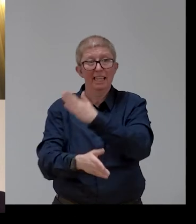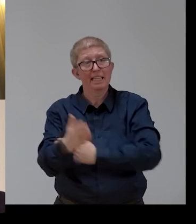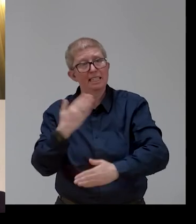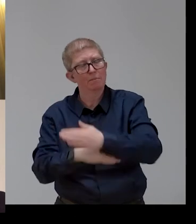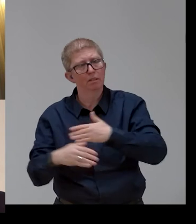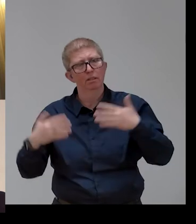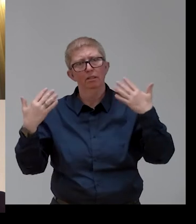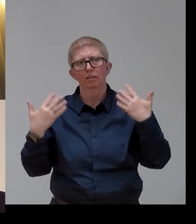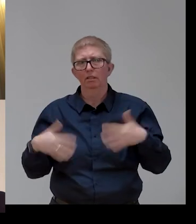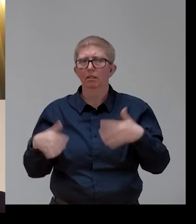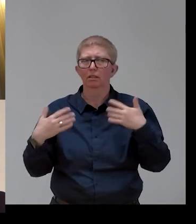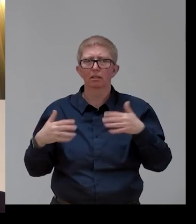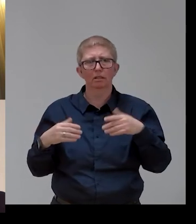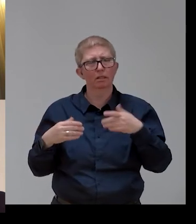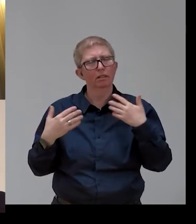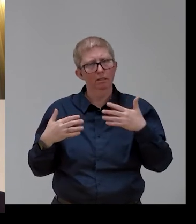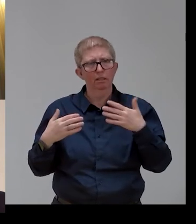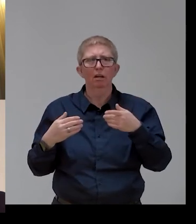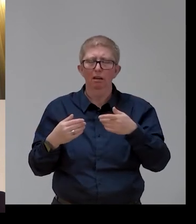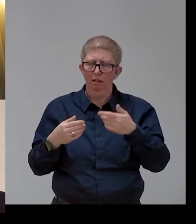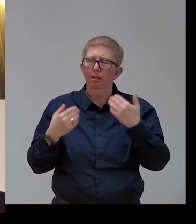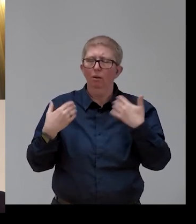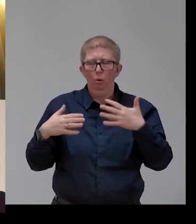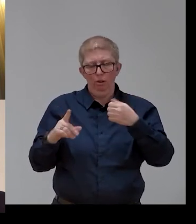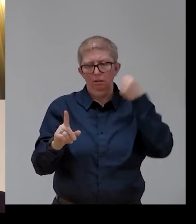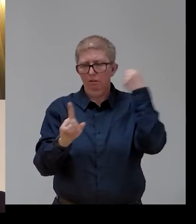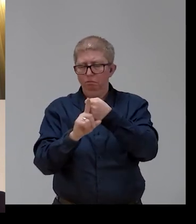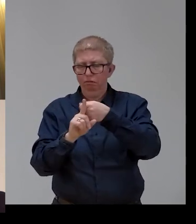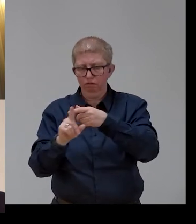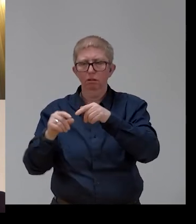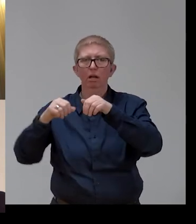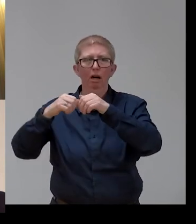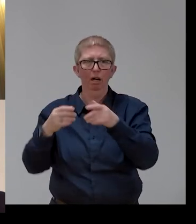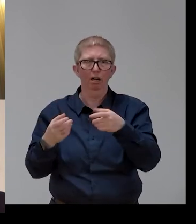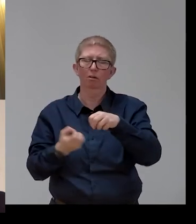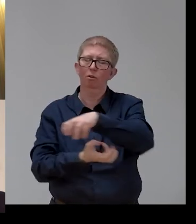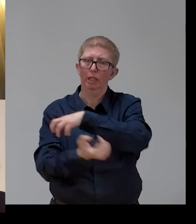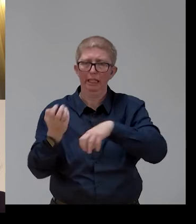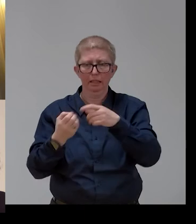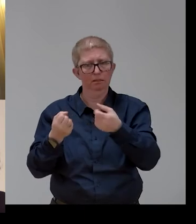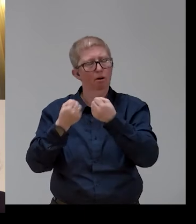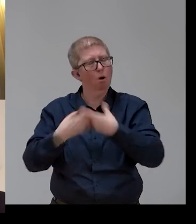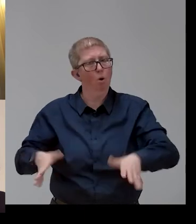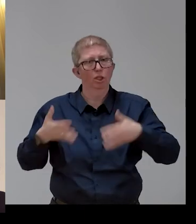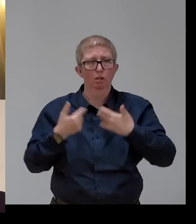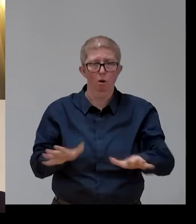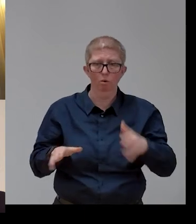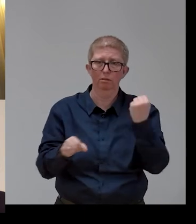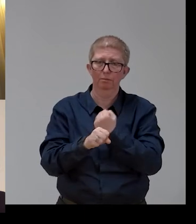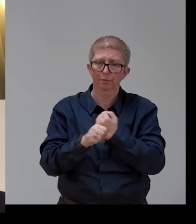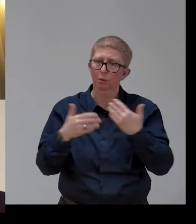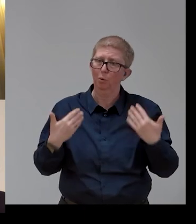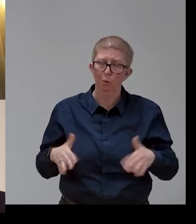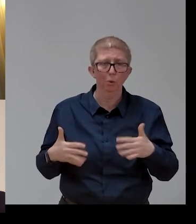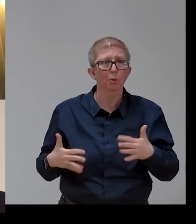by this crisis. And what we have seen is also that many,